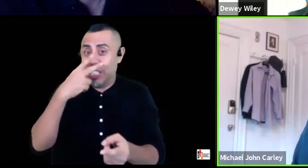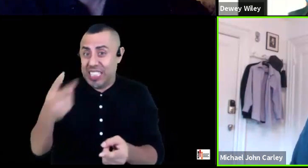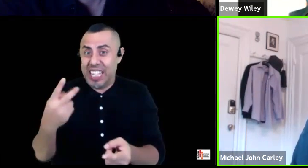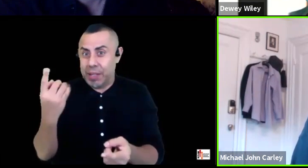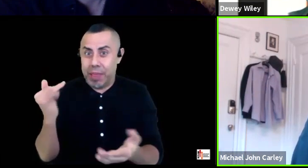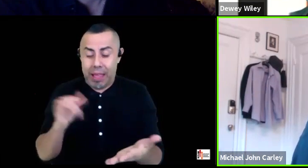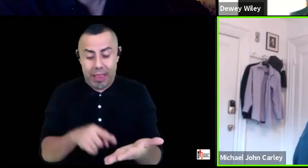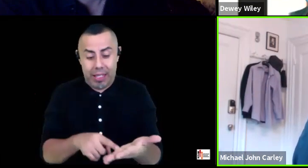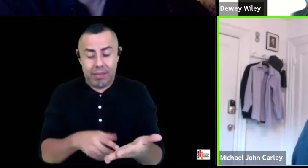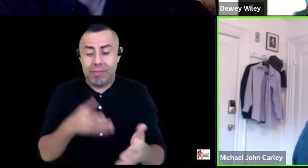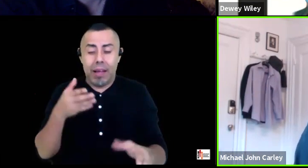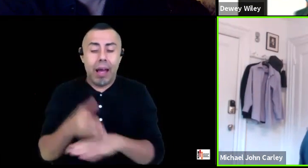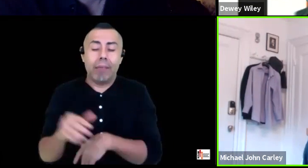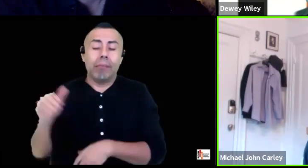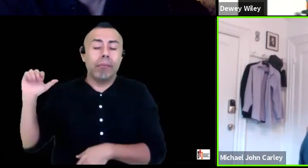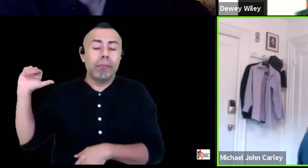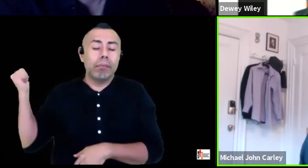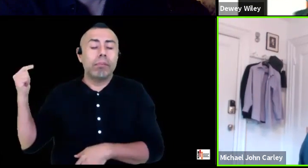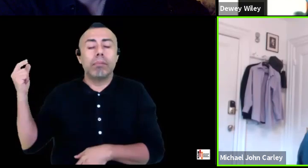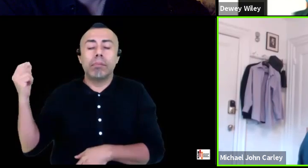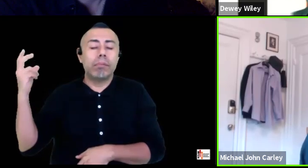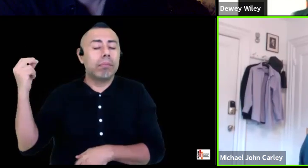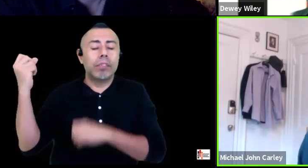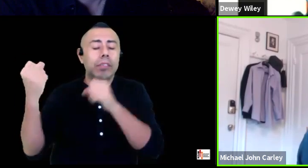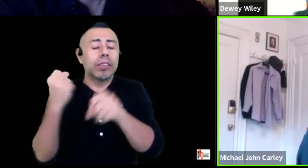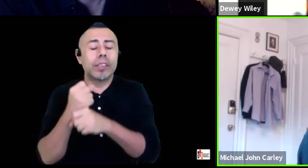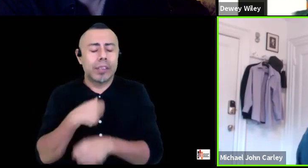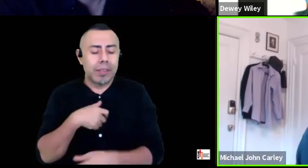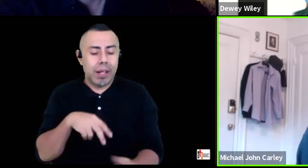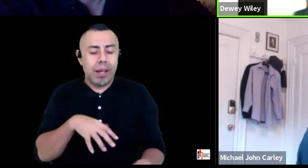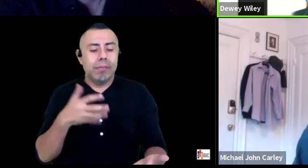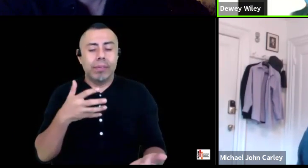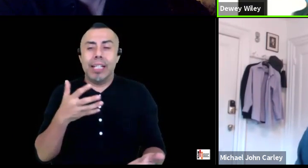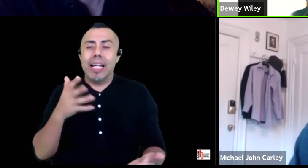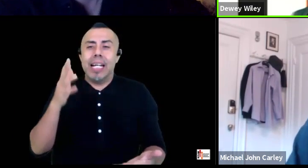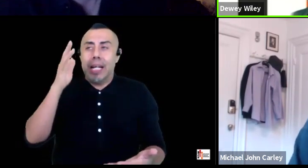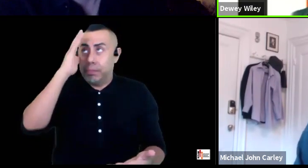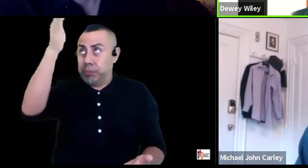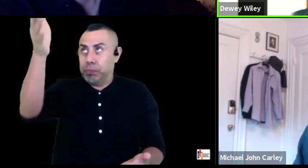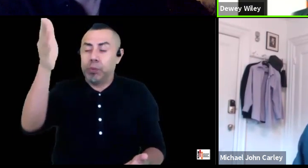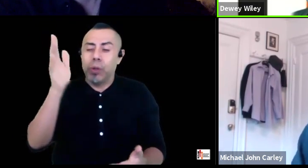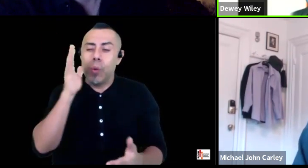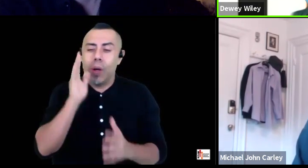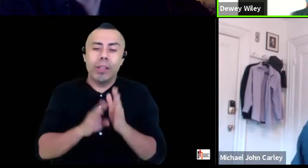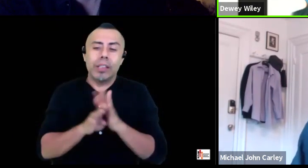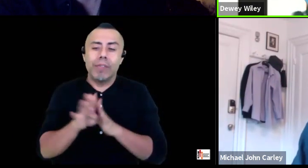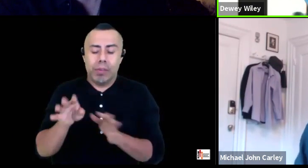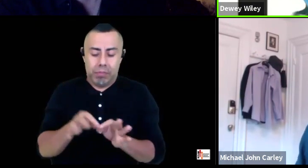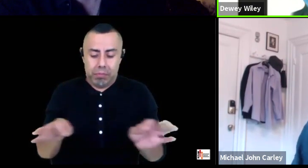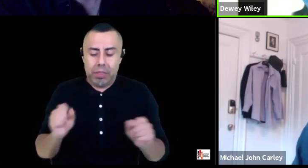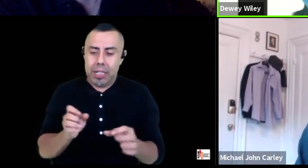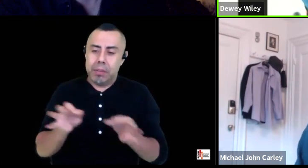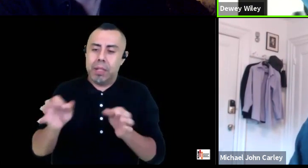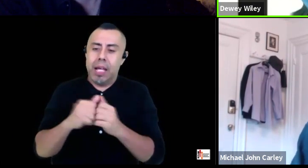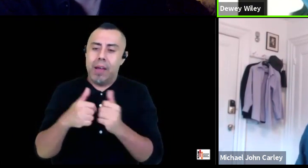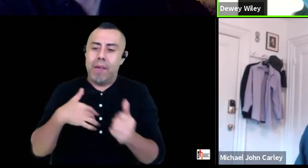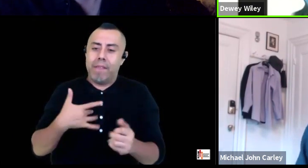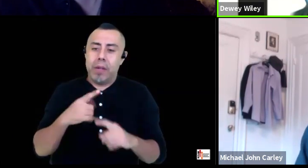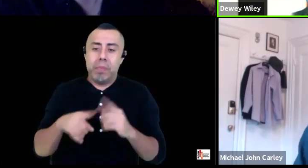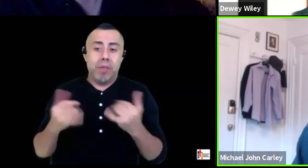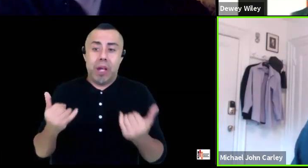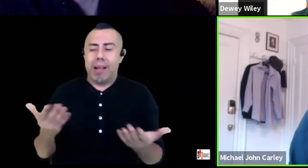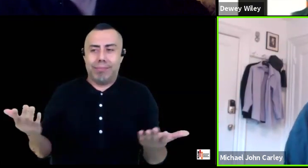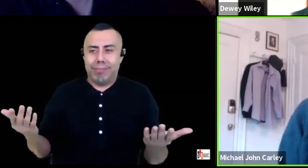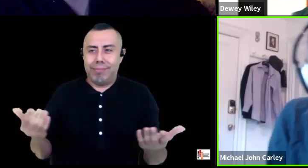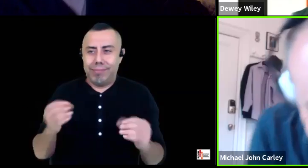someday i'll have the words to tell you what that's like but i don't have them right now yeah well it's been a real blast to work on it